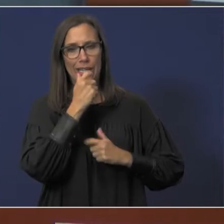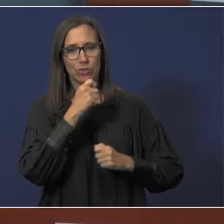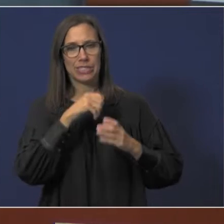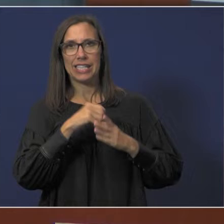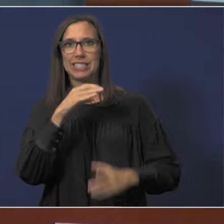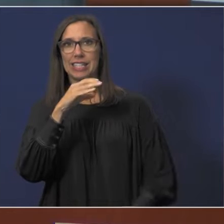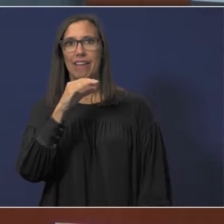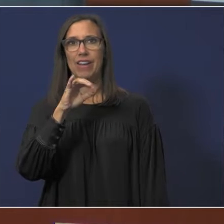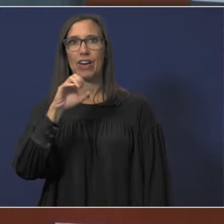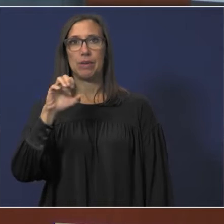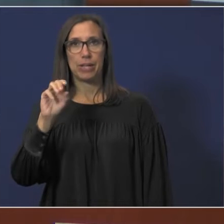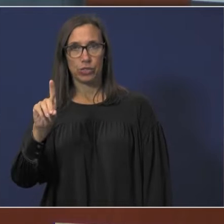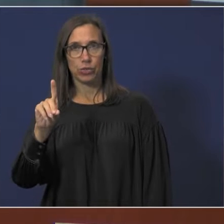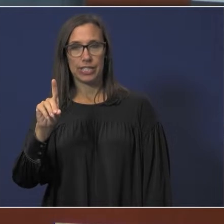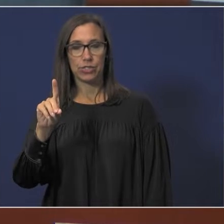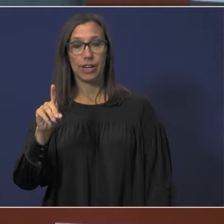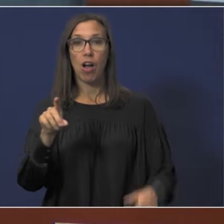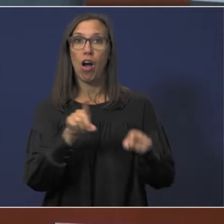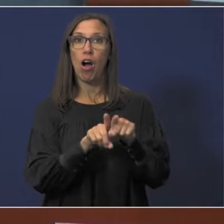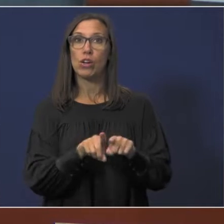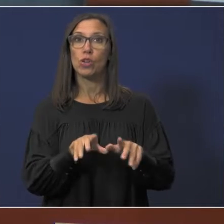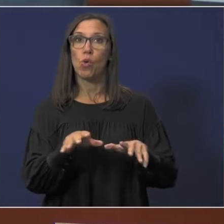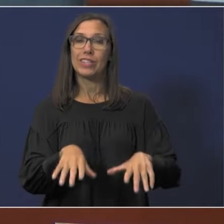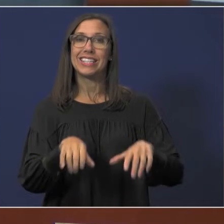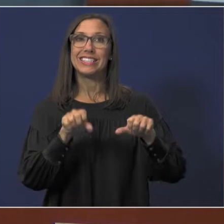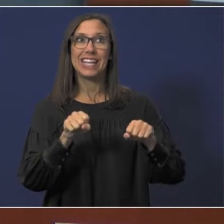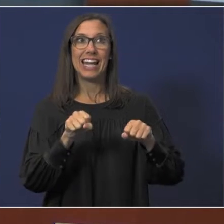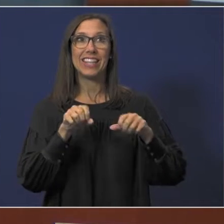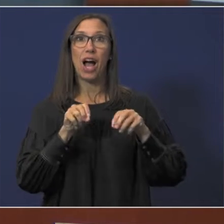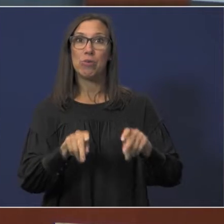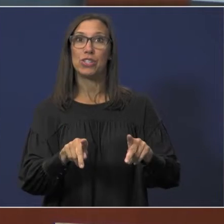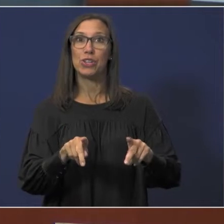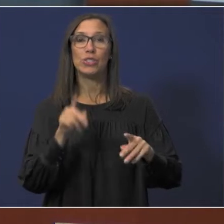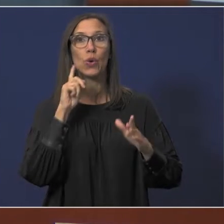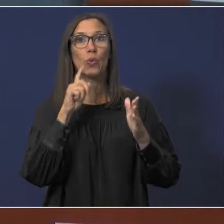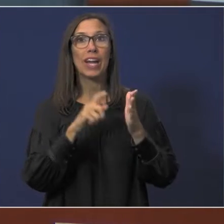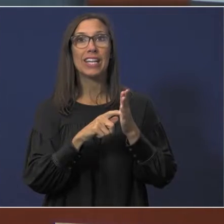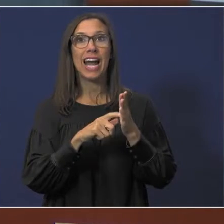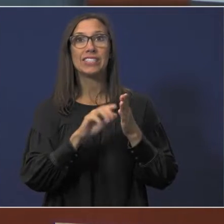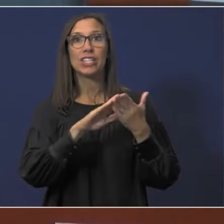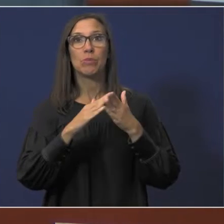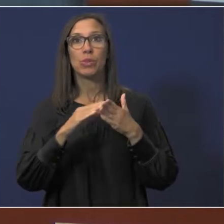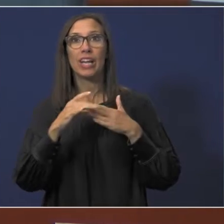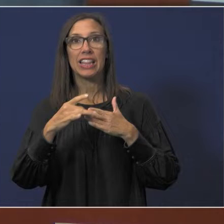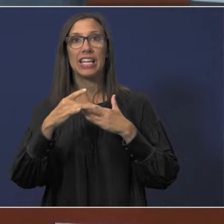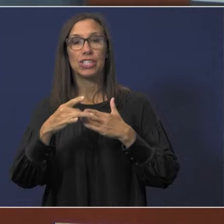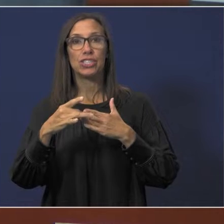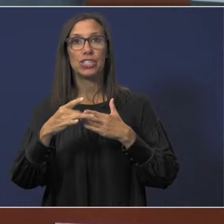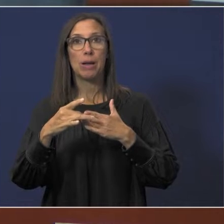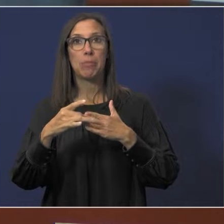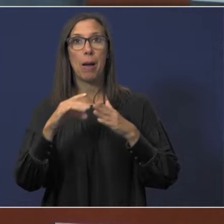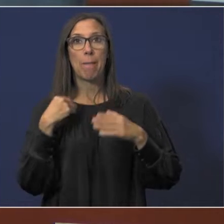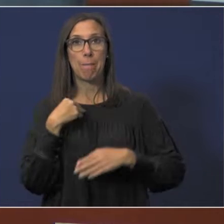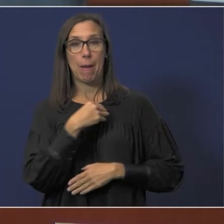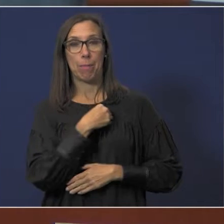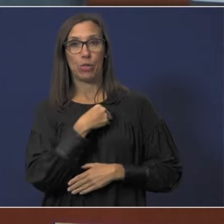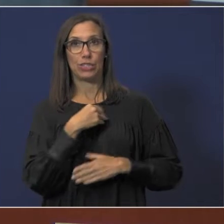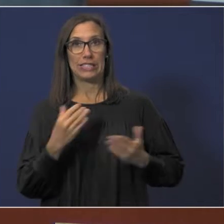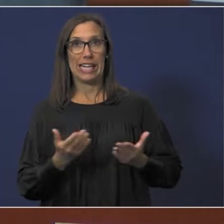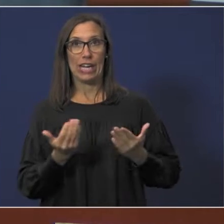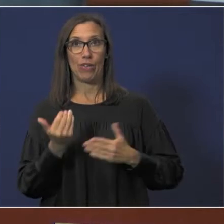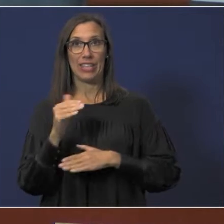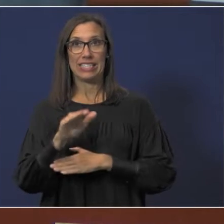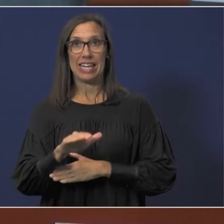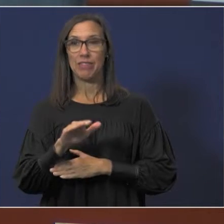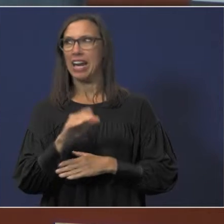Independent School District. I would also like to take this opportunity to recognize our community leadership committee members who are in attendance this